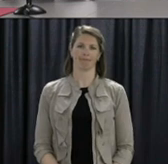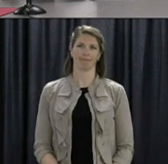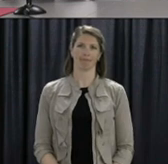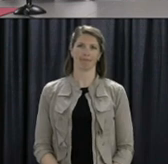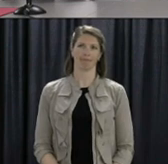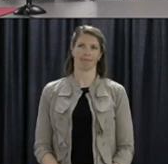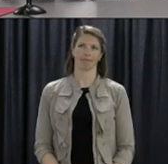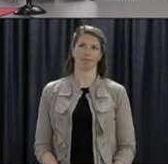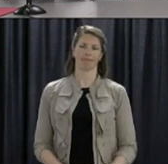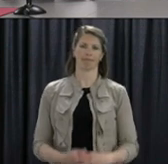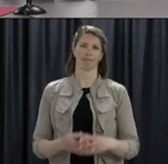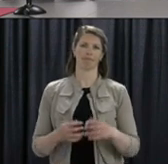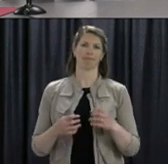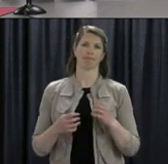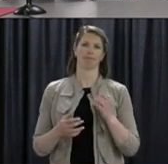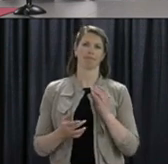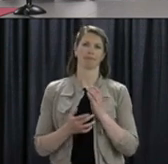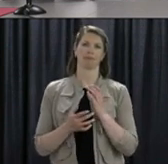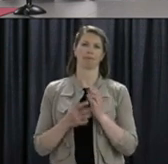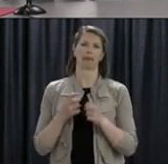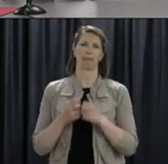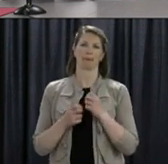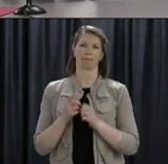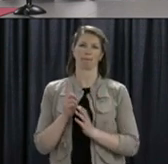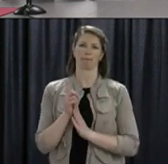Operator, are you able to manually open that line?